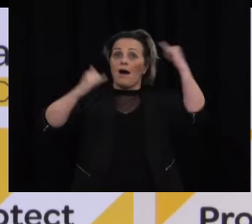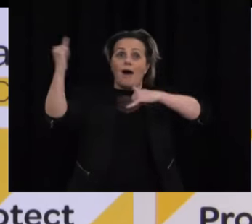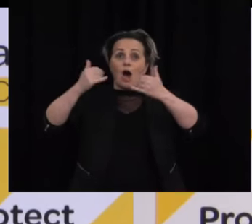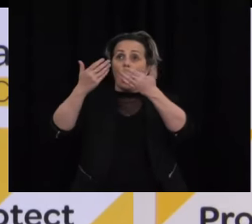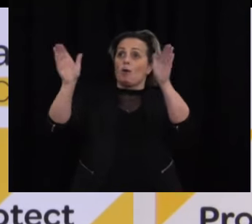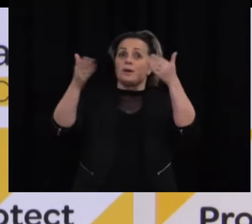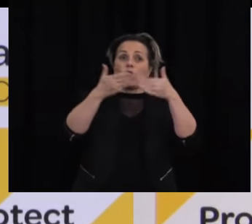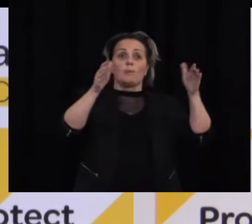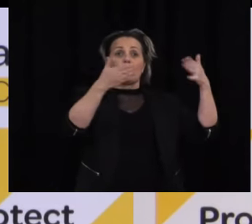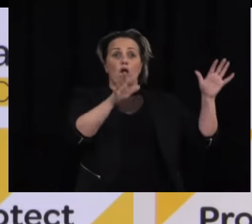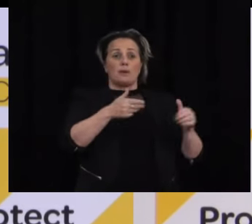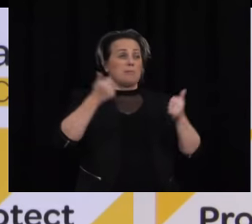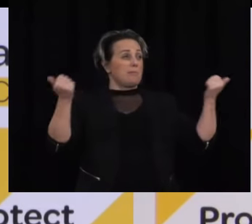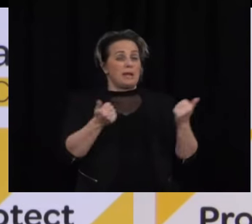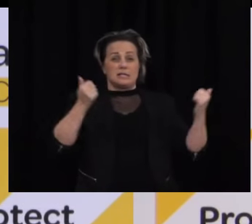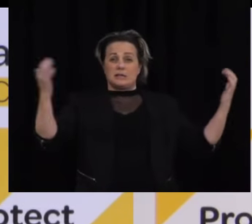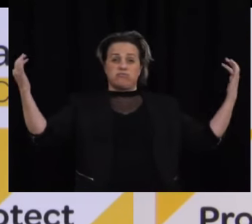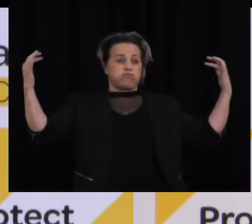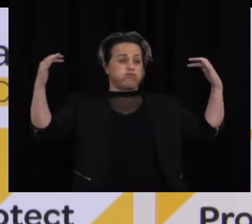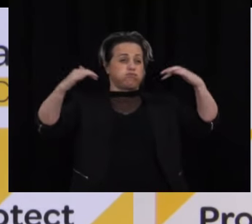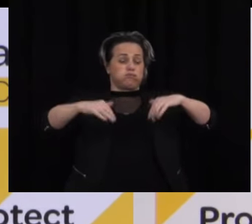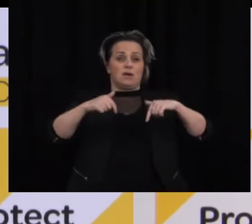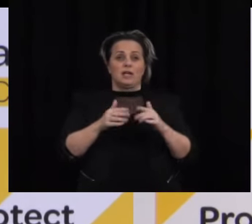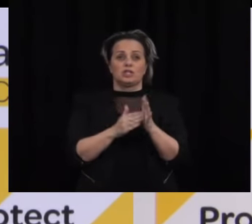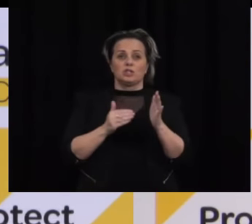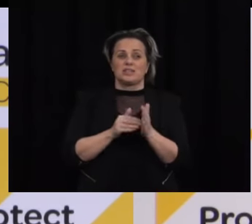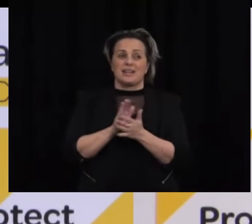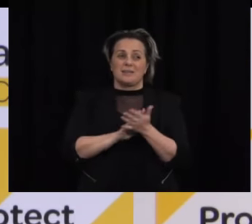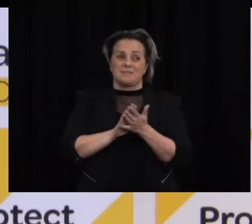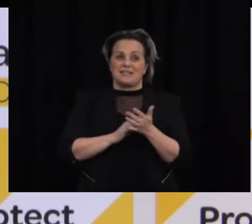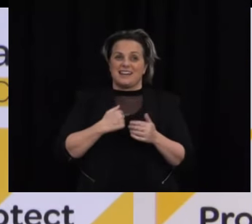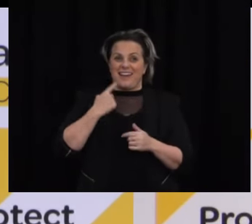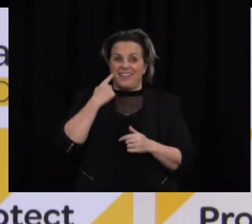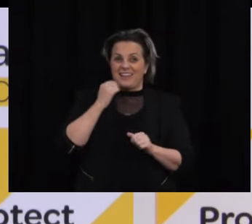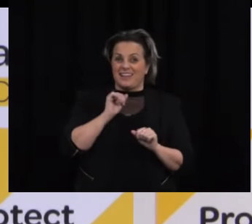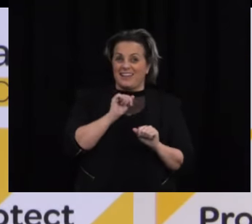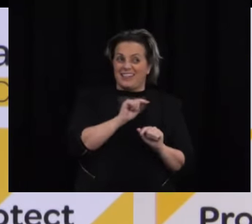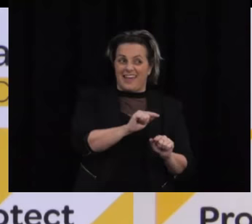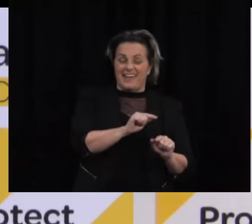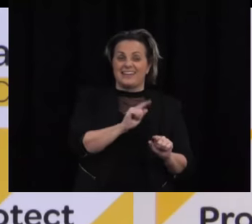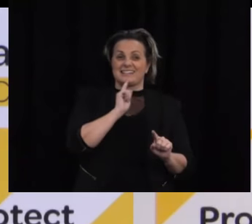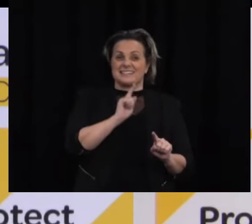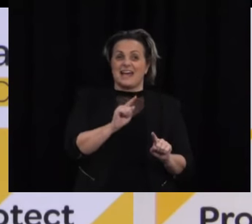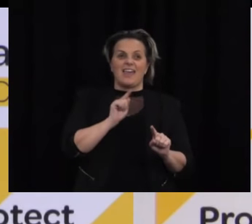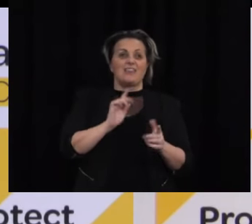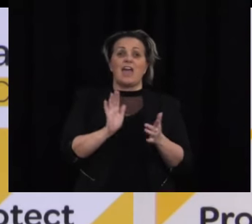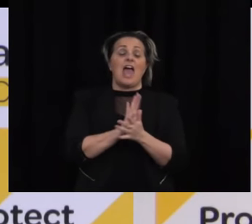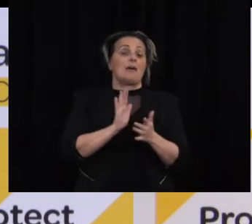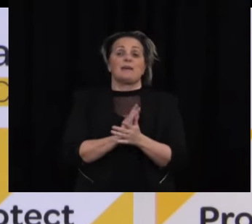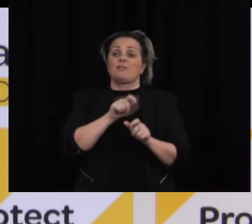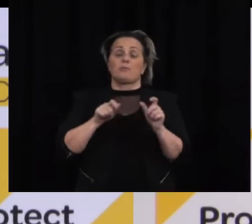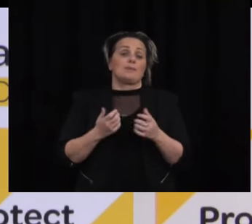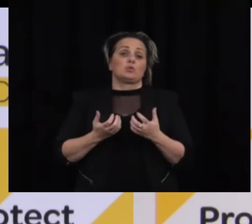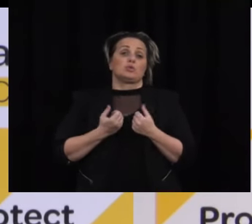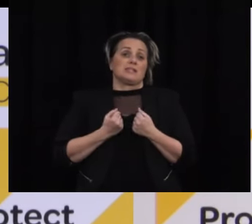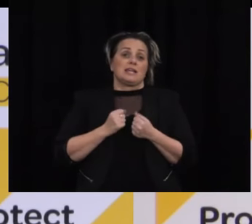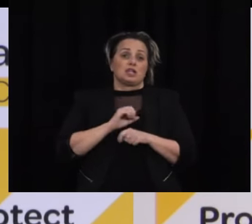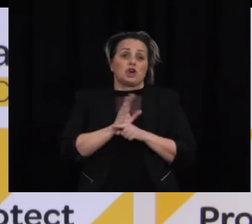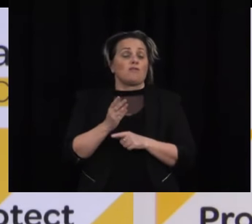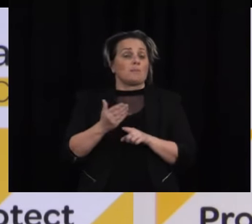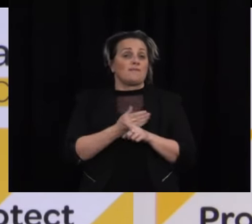people coming in, therefore one can conclude that the biggest promise they're making at the moment is that they're willing for Kiwis to get COVID for Christmas.